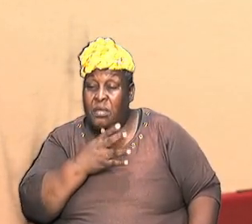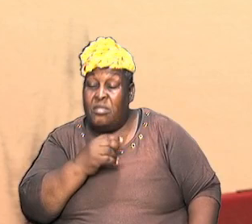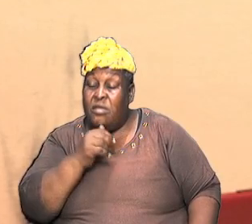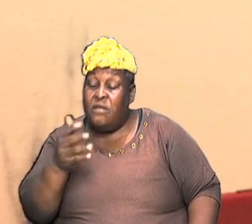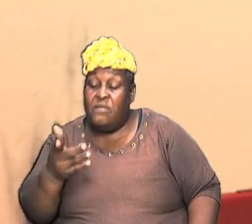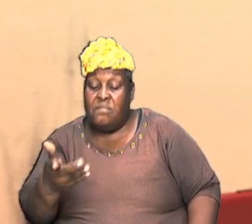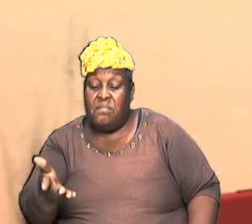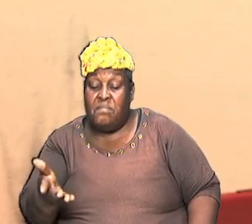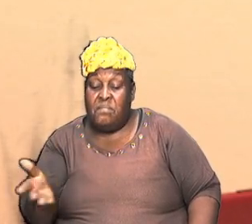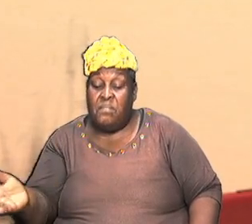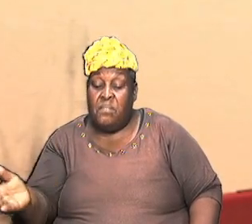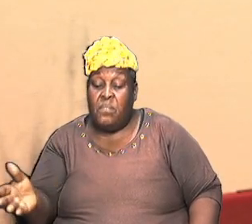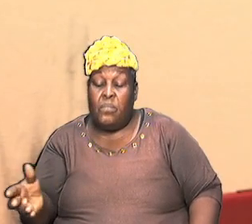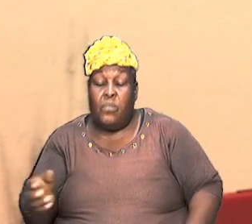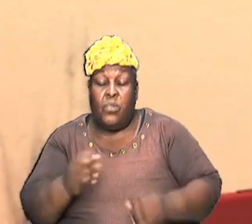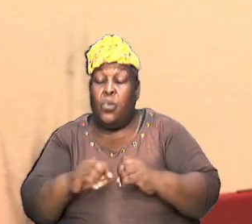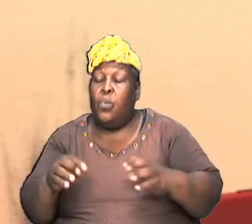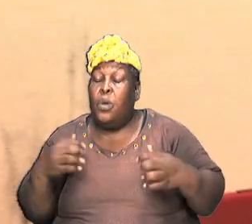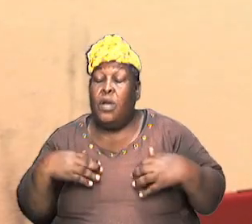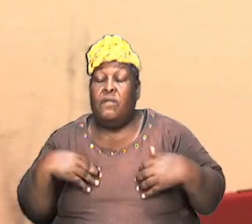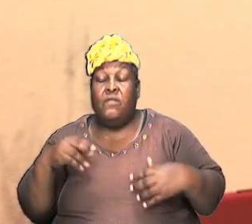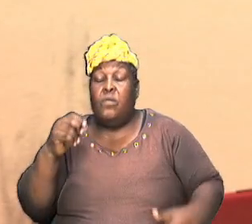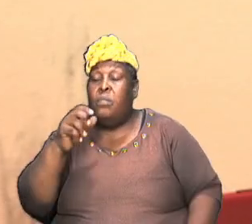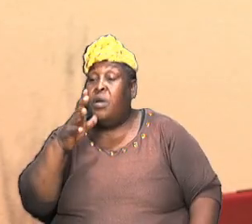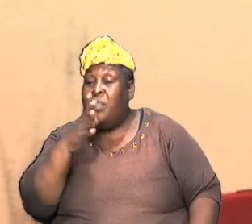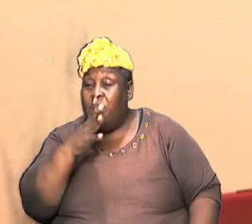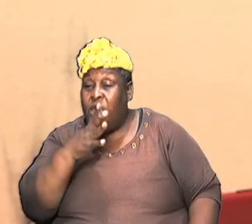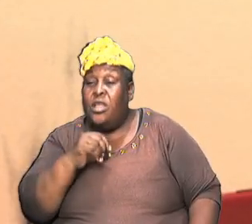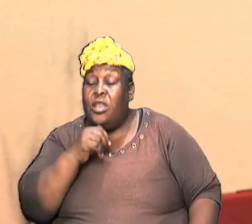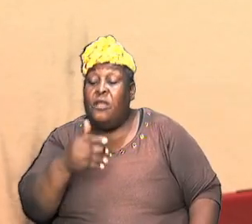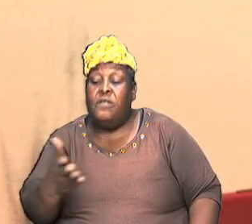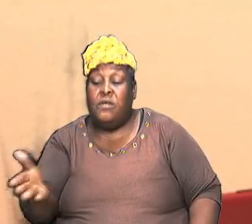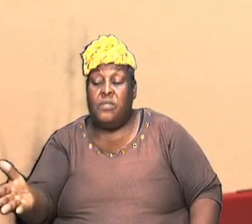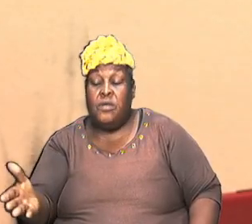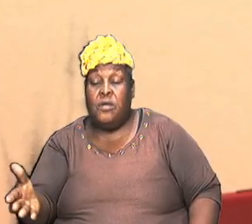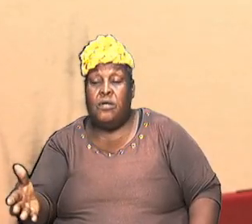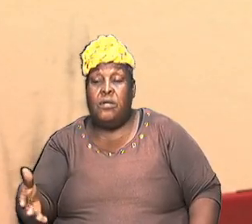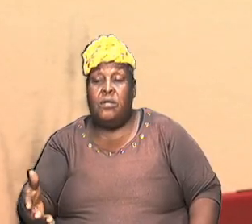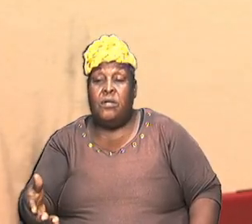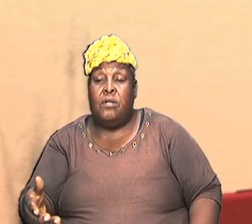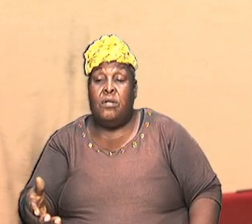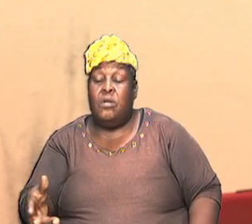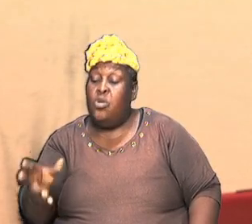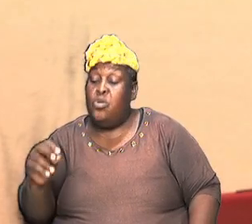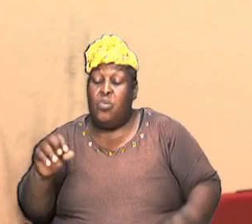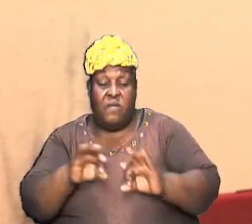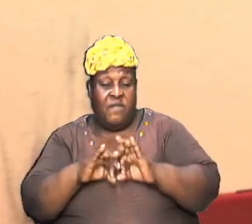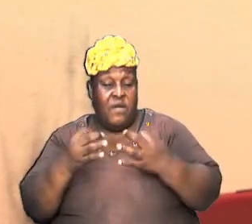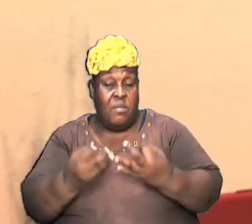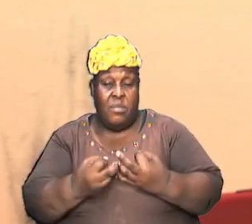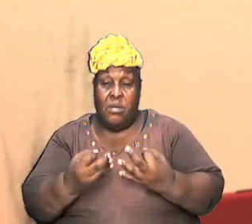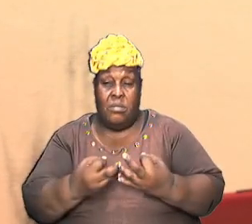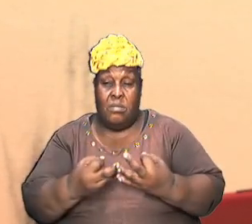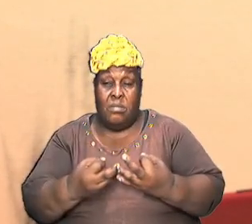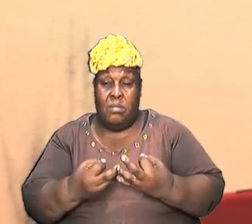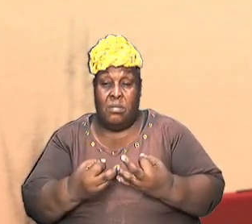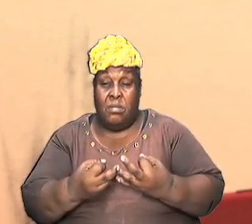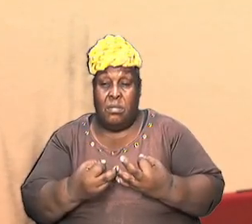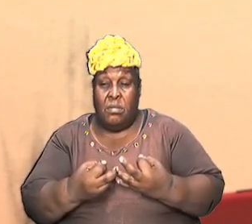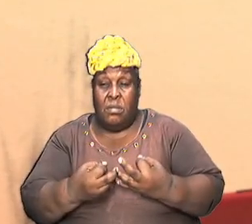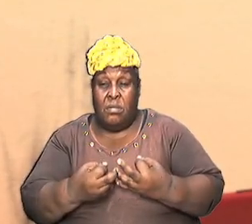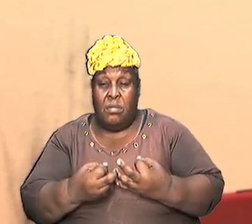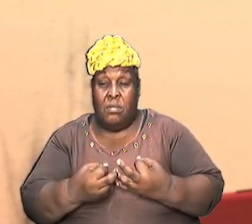here him do have no mother because he was not from here without descent he did have any ancestors